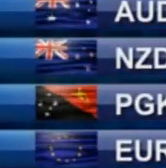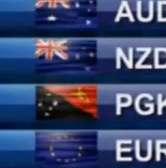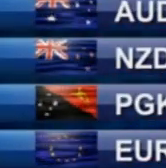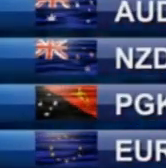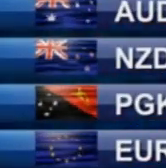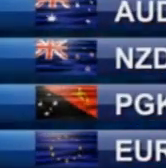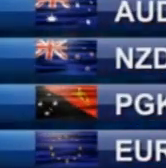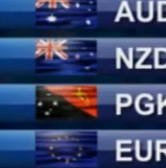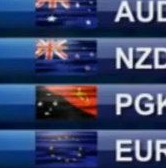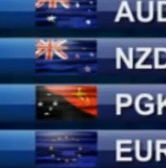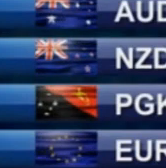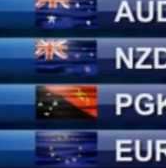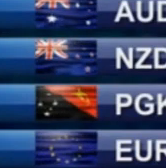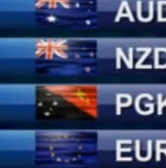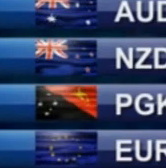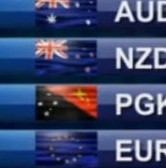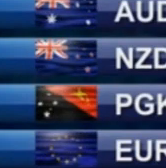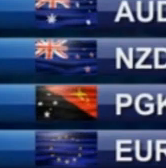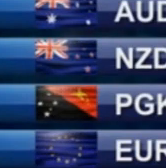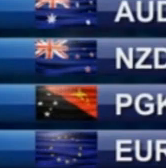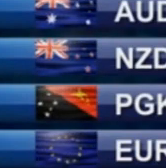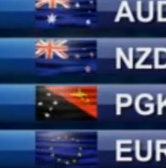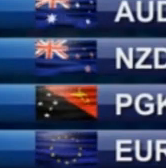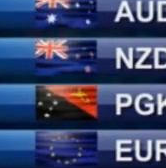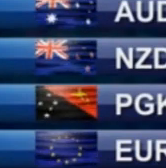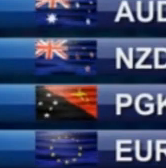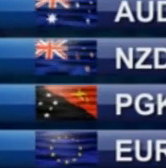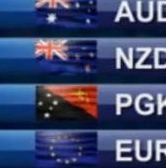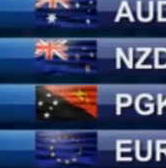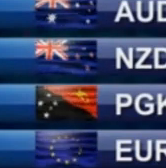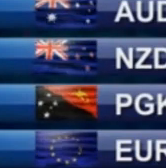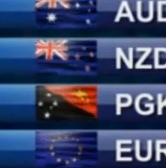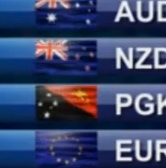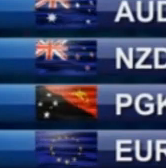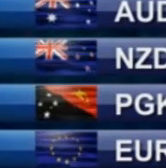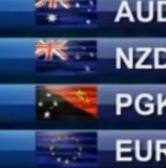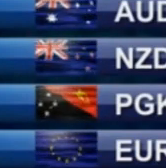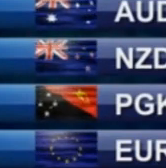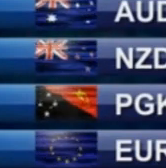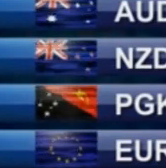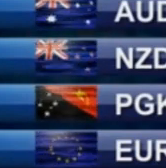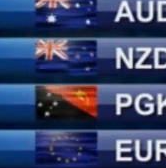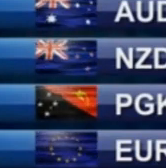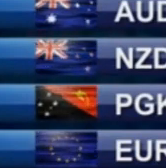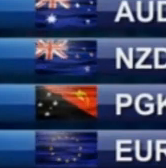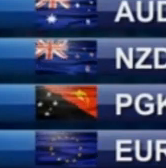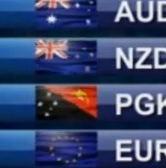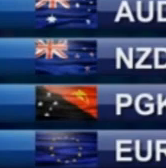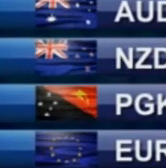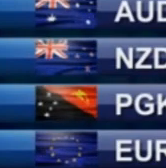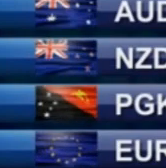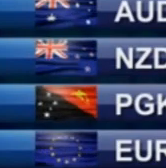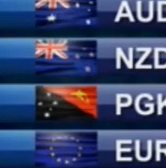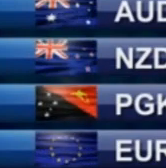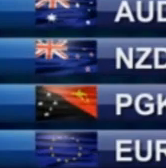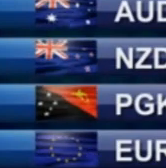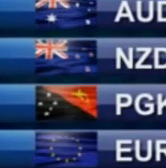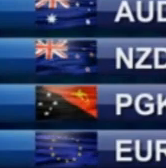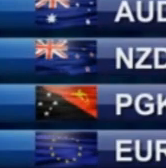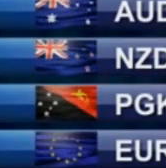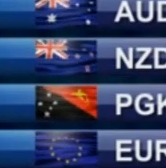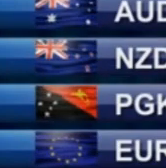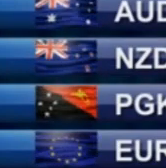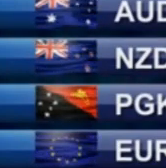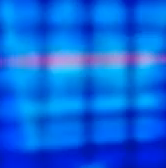Kiwi dollars, as well as the Kina and the Euro. But it slipped slightly against the Chinese one, U.S. greenback, and the Japanese yen.